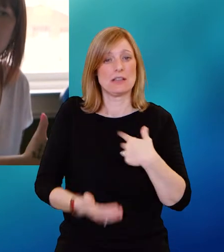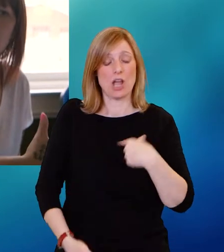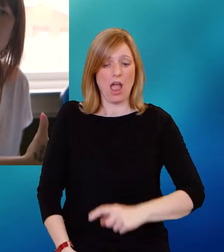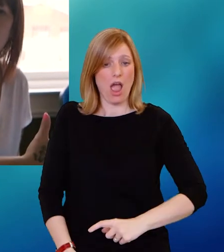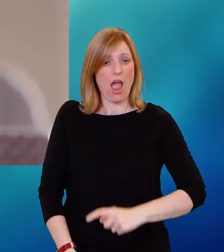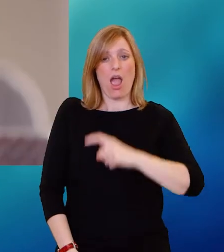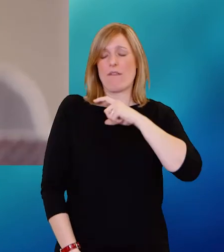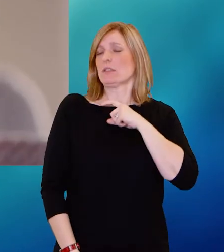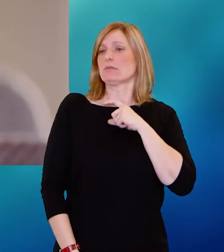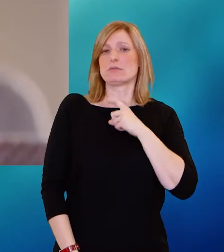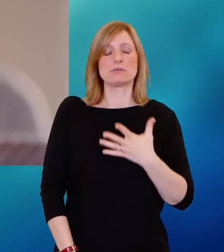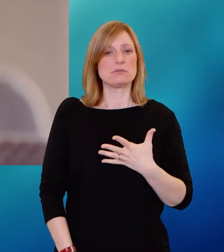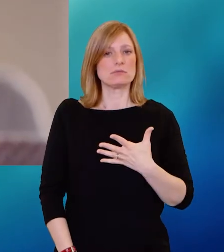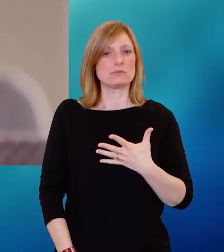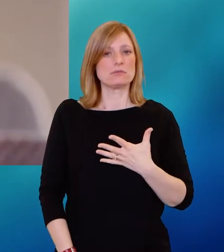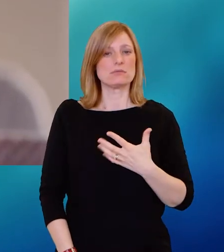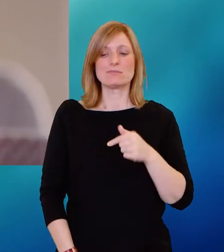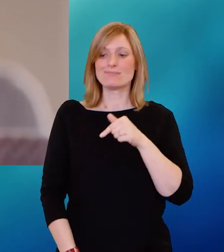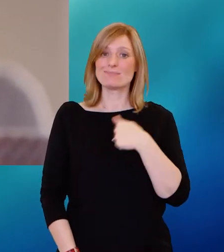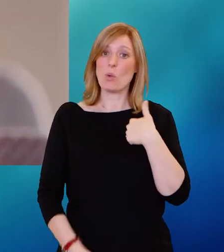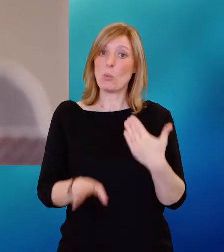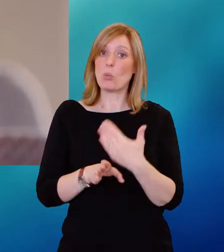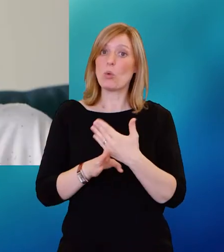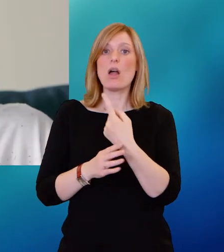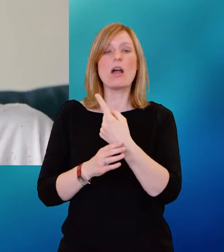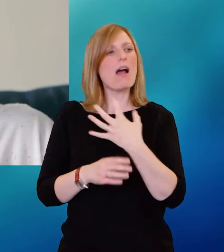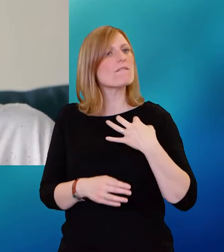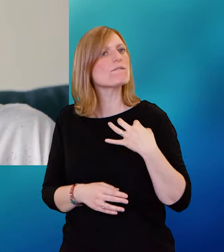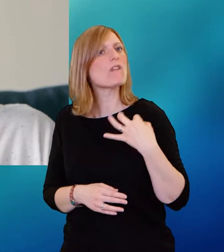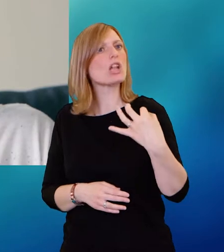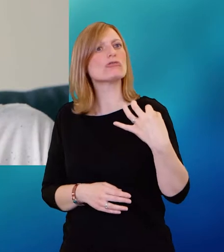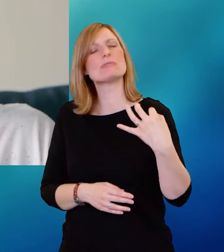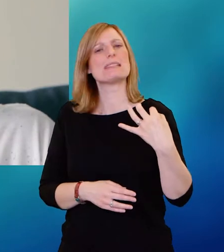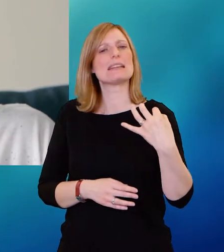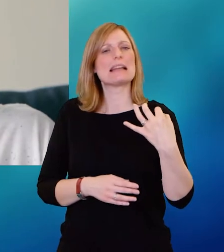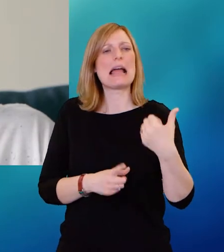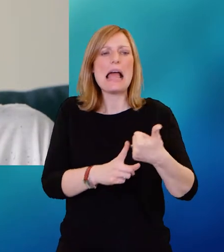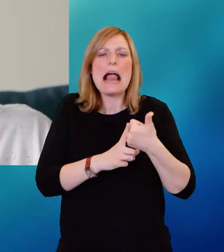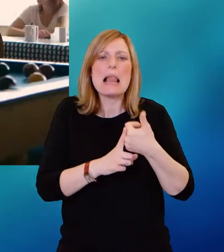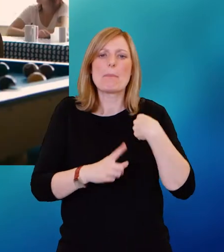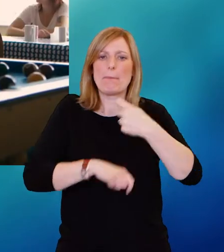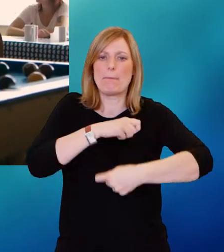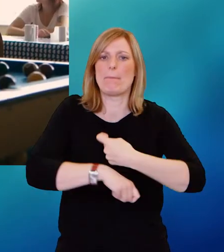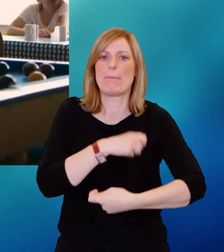My self-esteem, you know, everything about volunteering has made me a lot better, a better person.